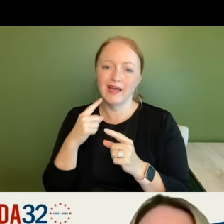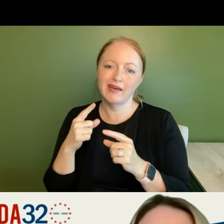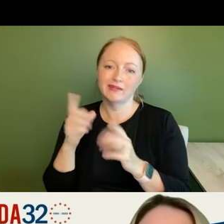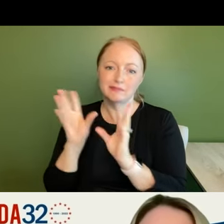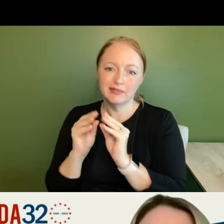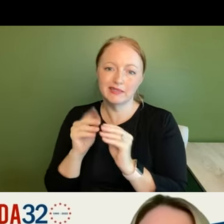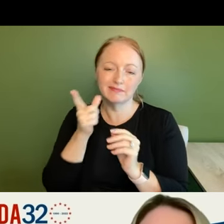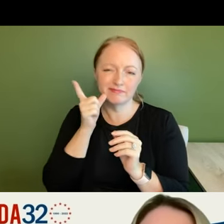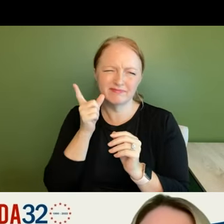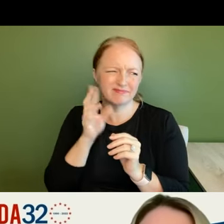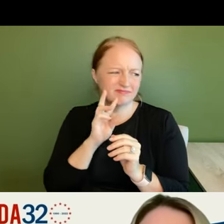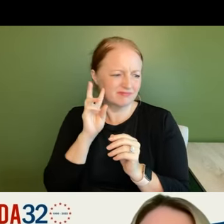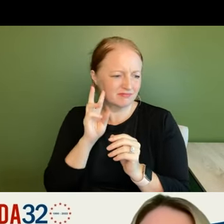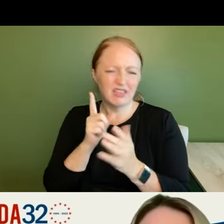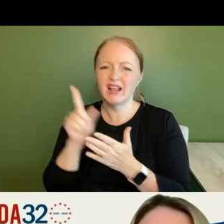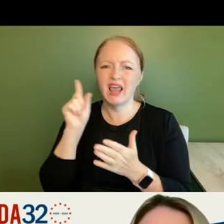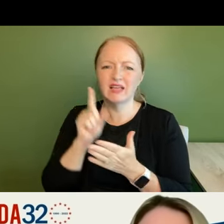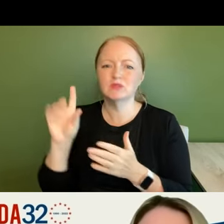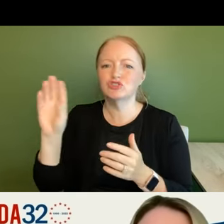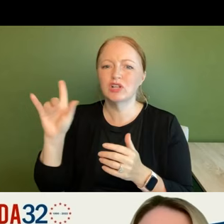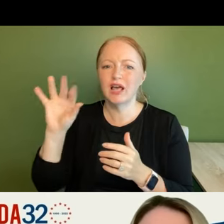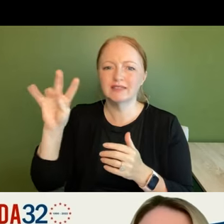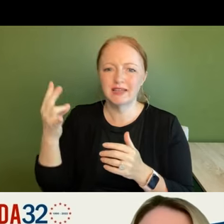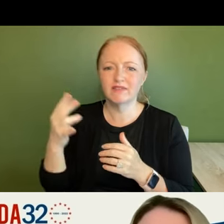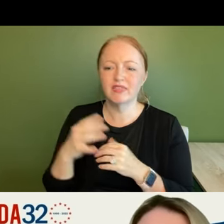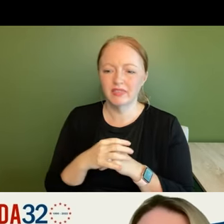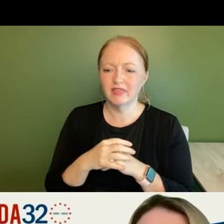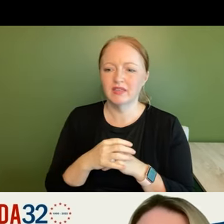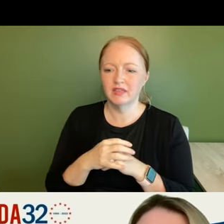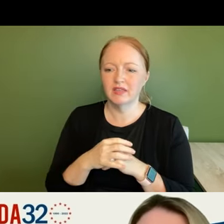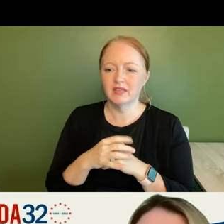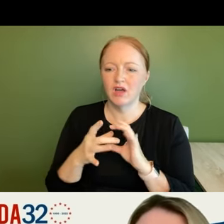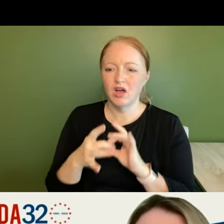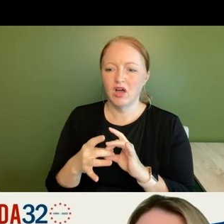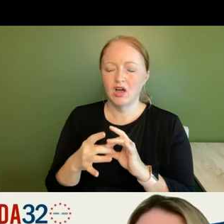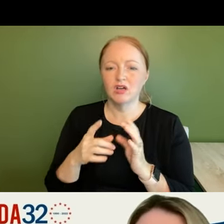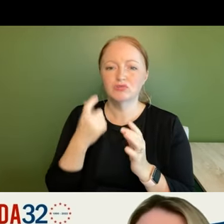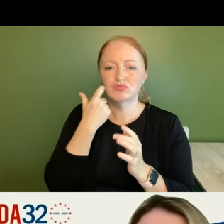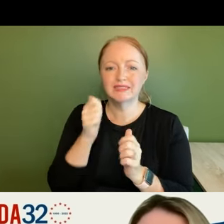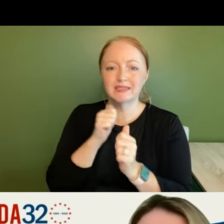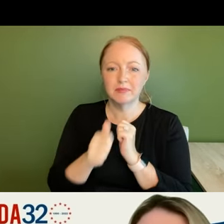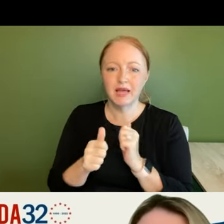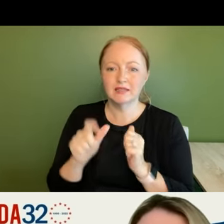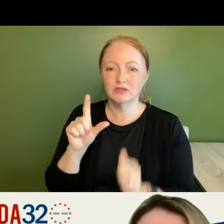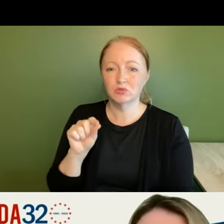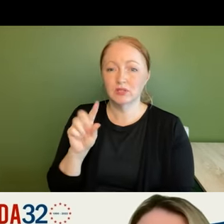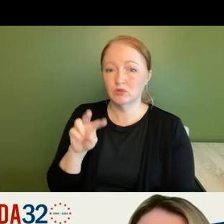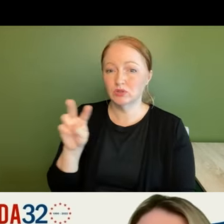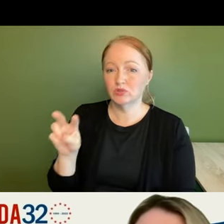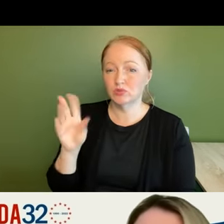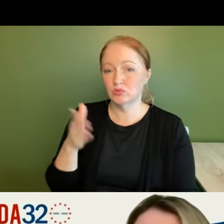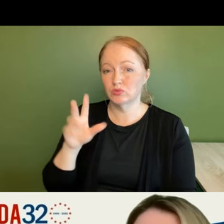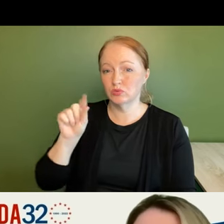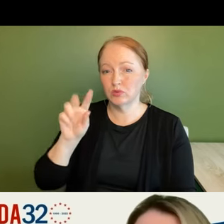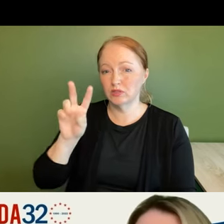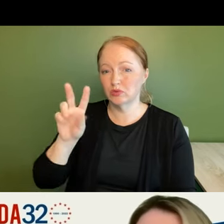ago uh or i think it was last week july 7th um on the recently passed 2022-23